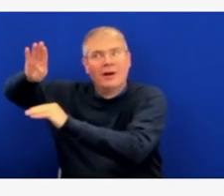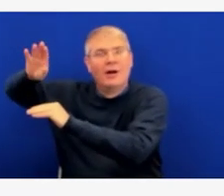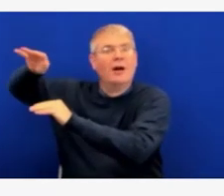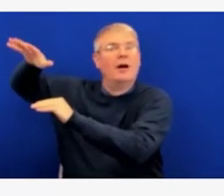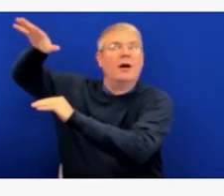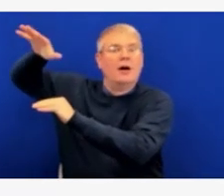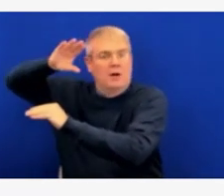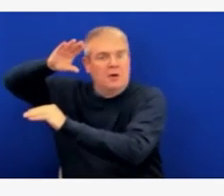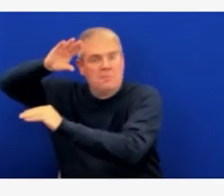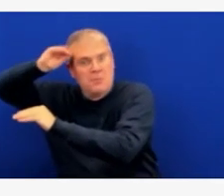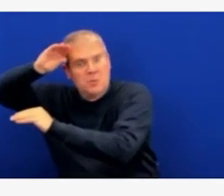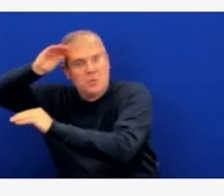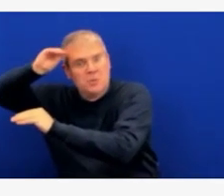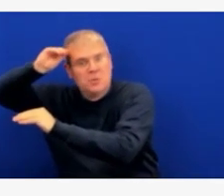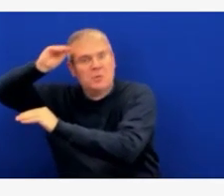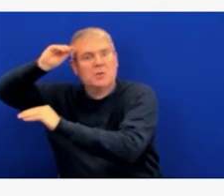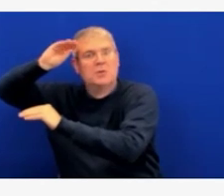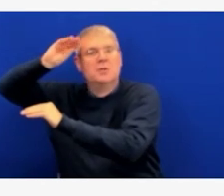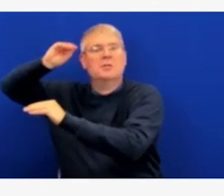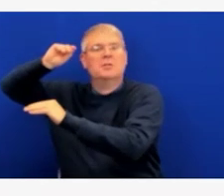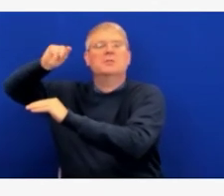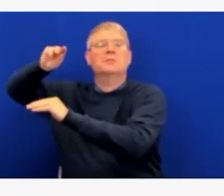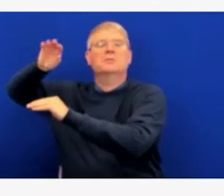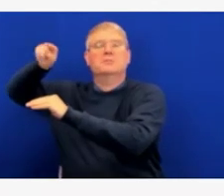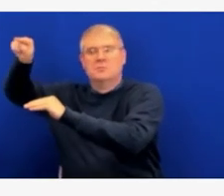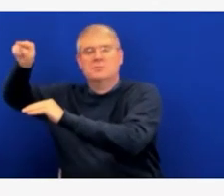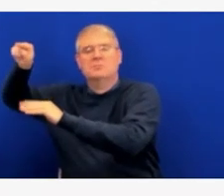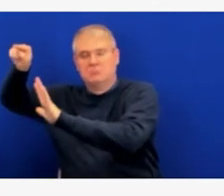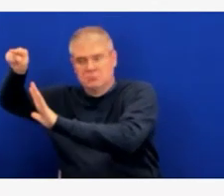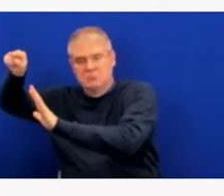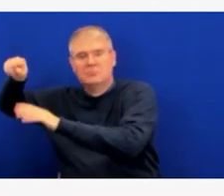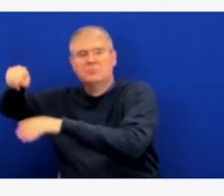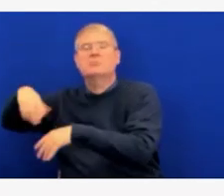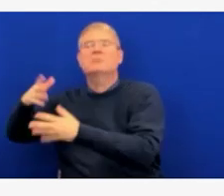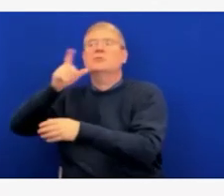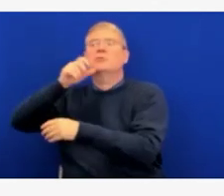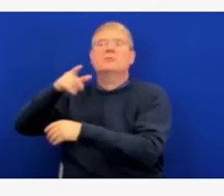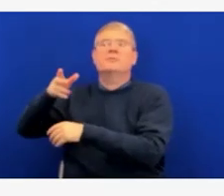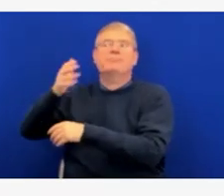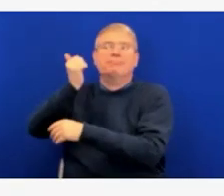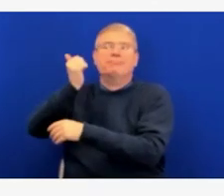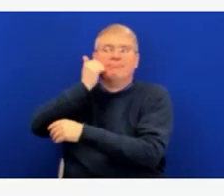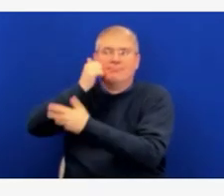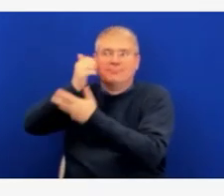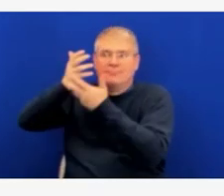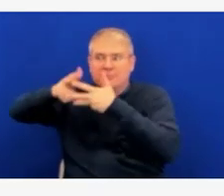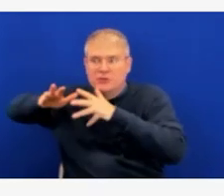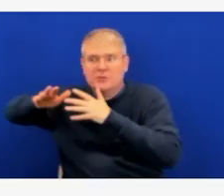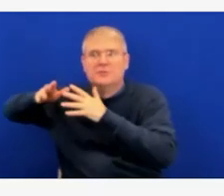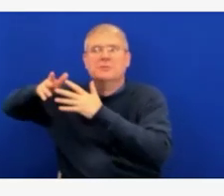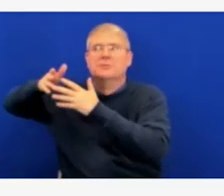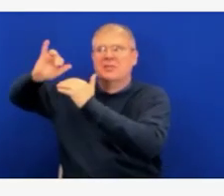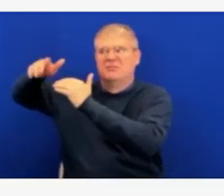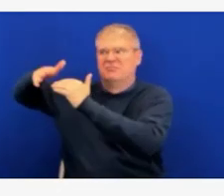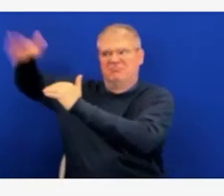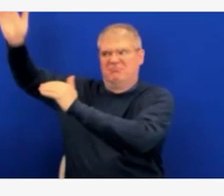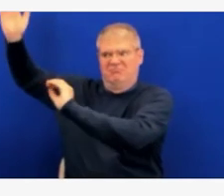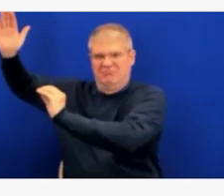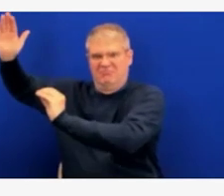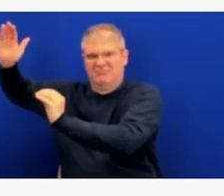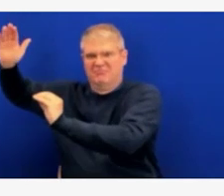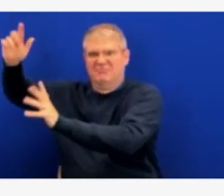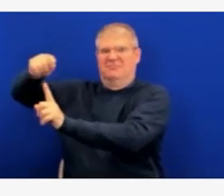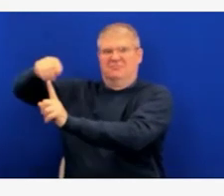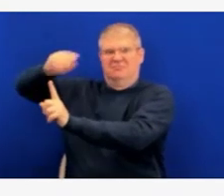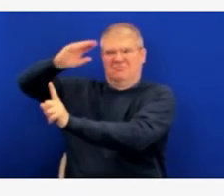believe that we'll see less of that. Now, it hasn't been seen, but the studies, you know, we're not, we haven't vaccinated millions of children in the age